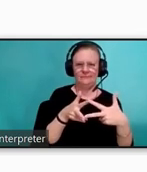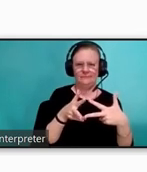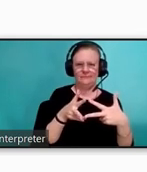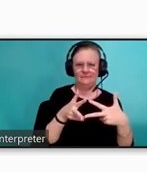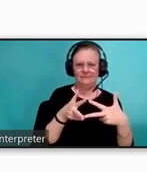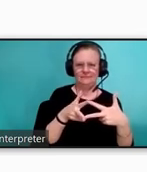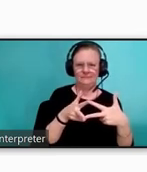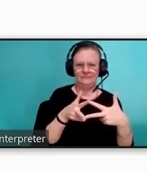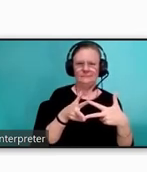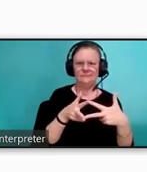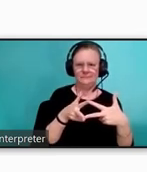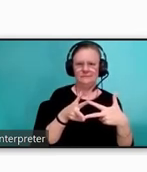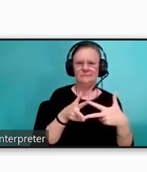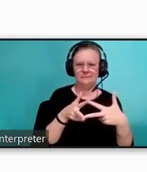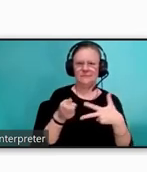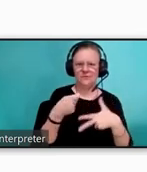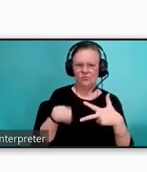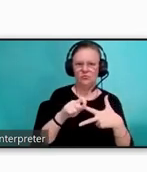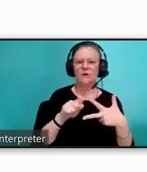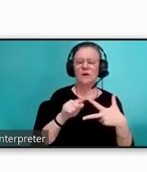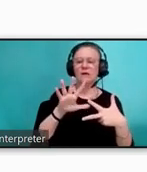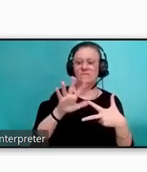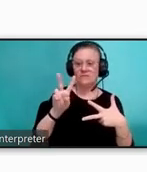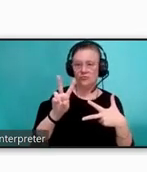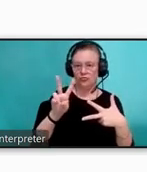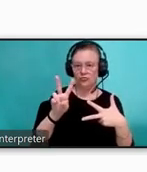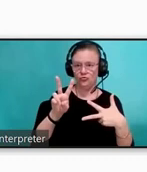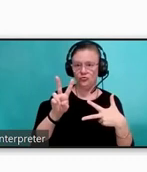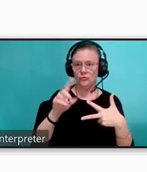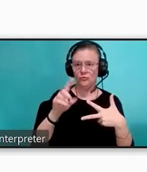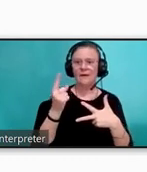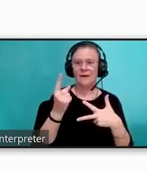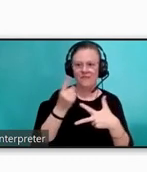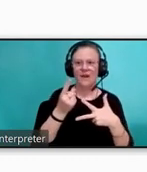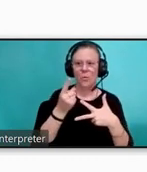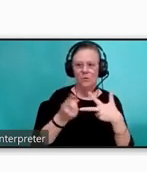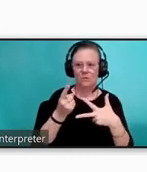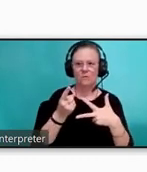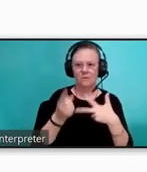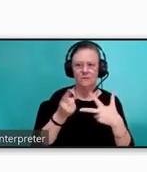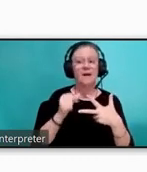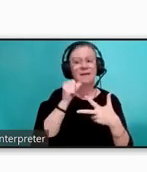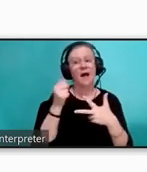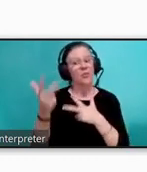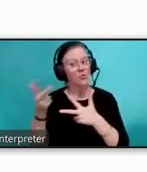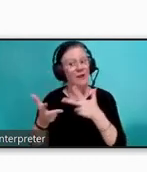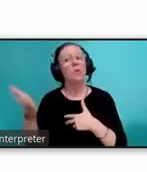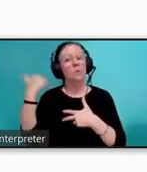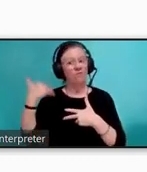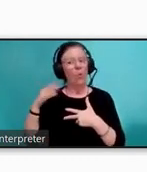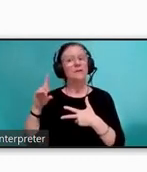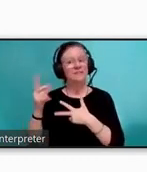was replaced by 52 and runs every hour rather than every three hours, which was the initial COVID